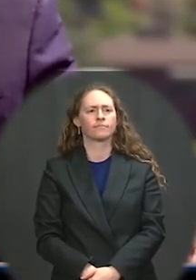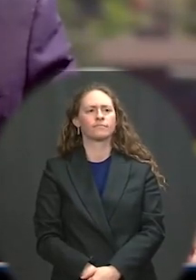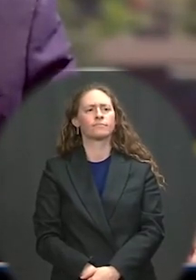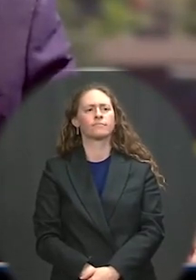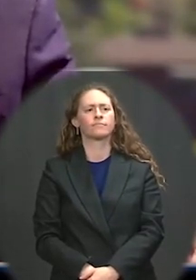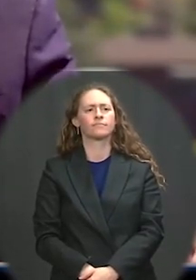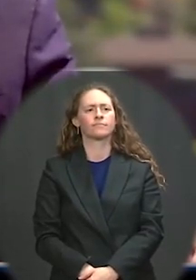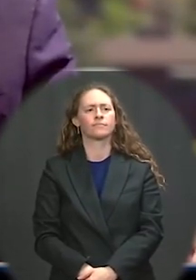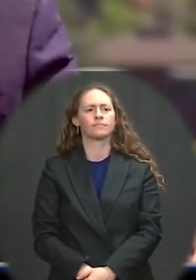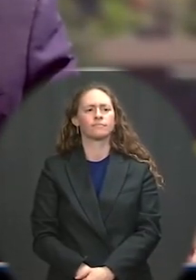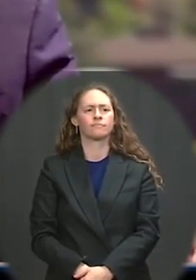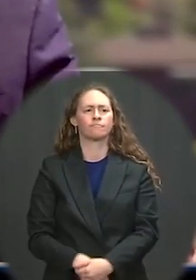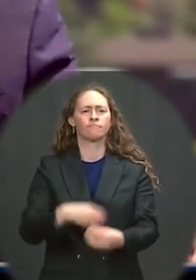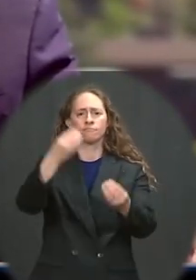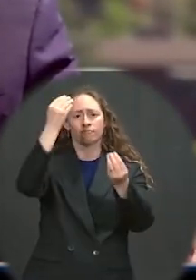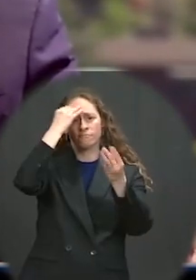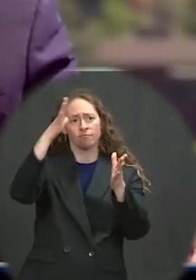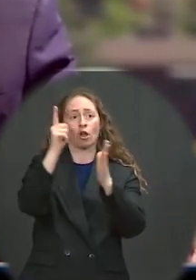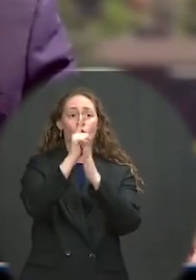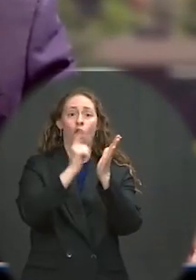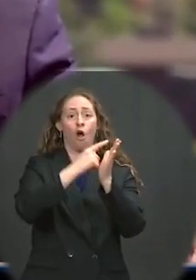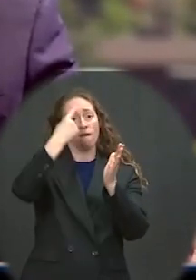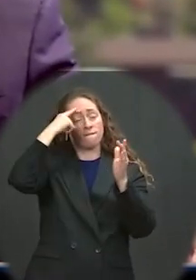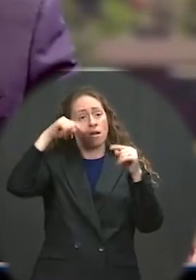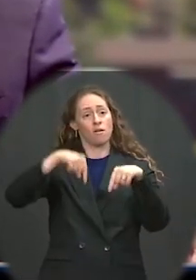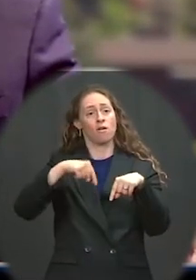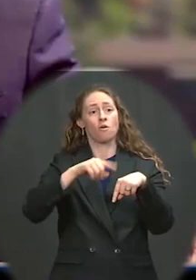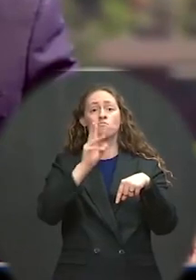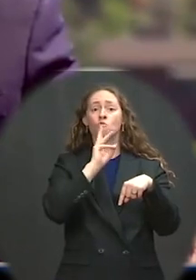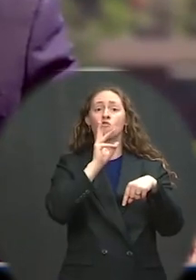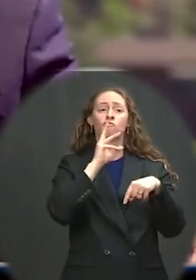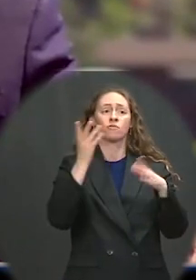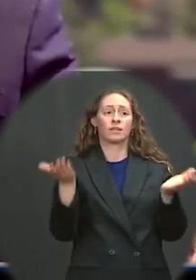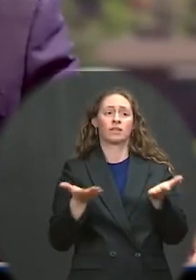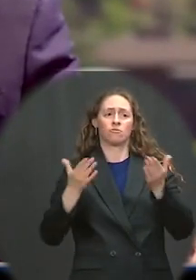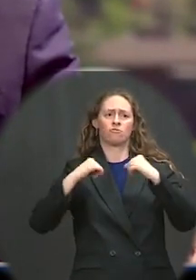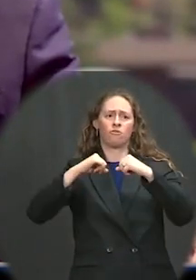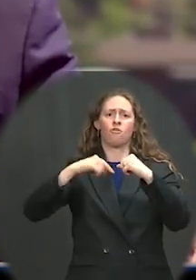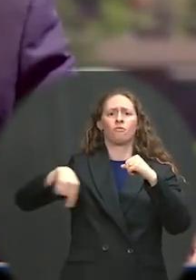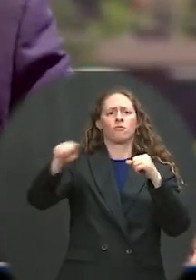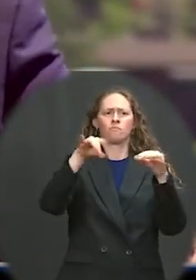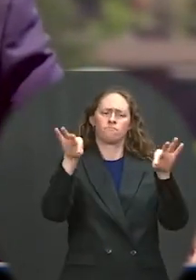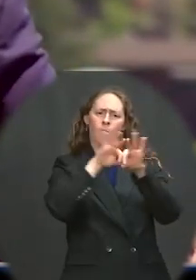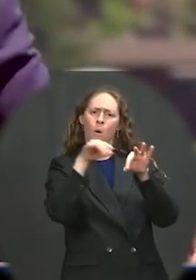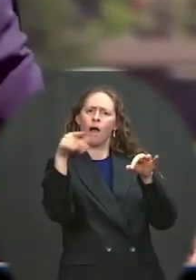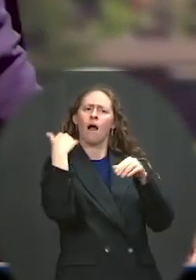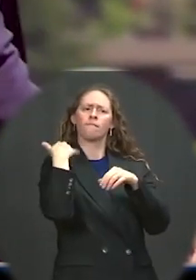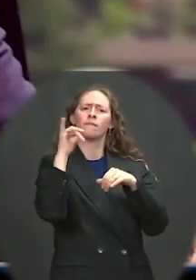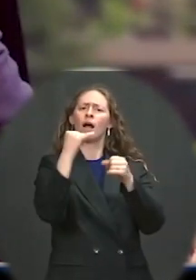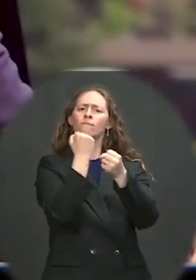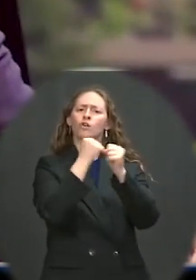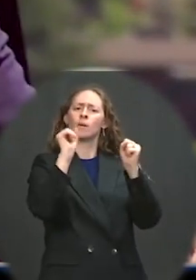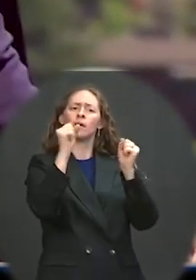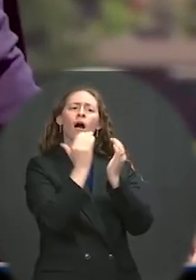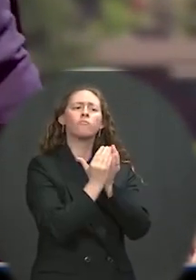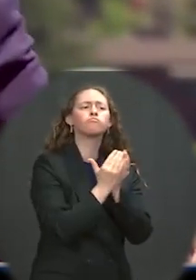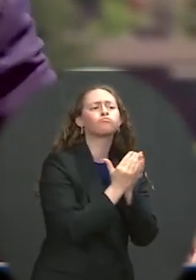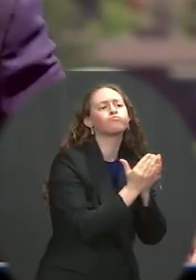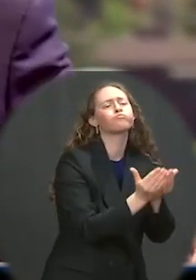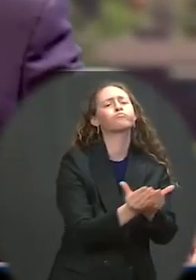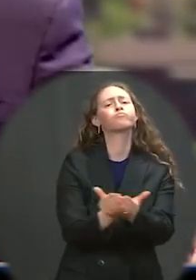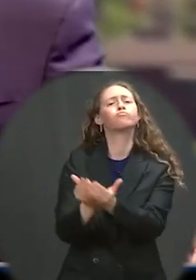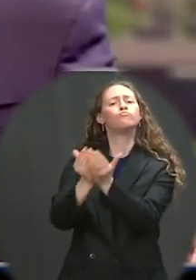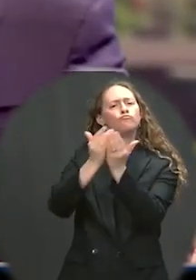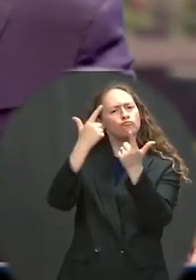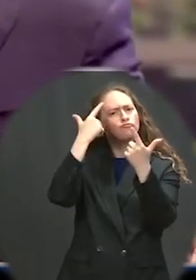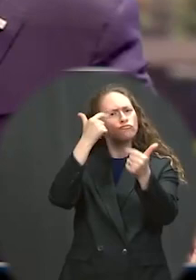of a global economic and global security. — When nations try to game the system or